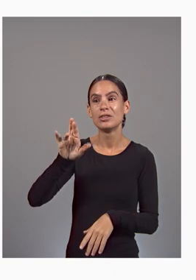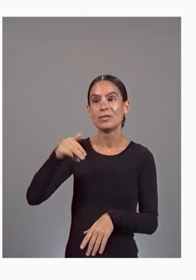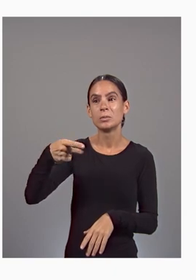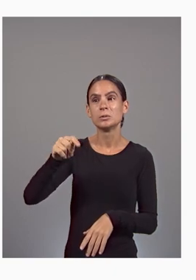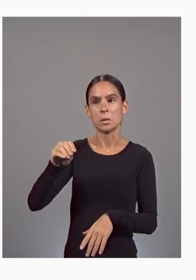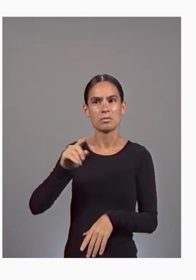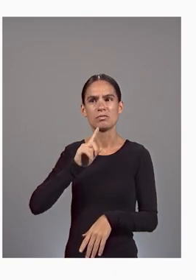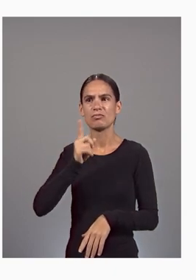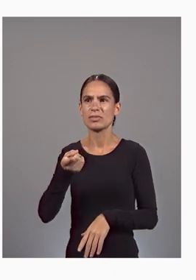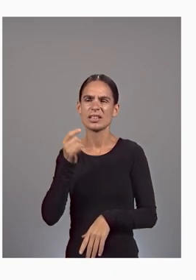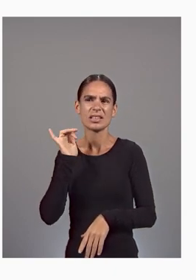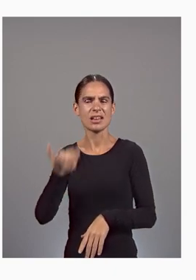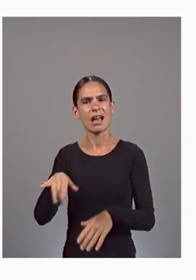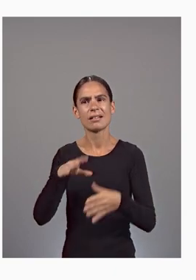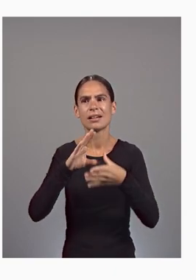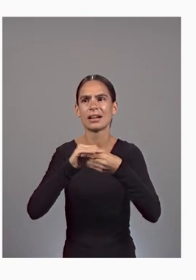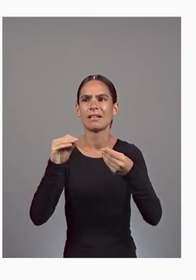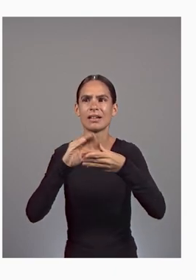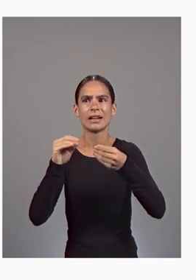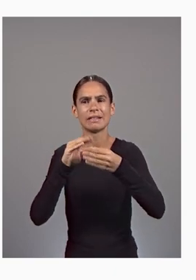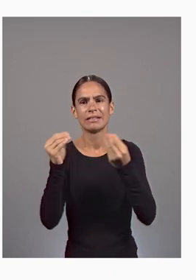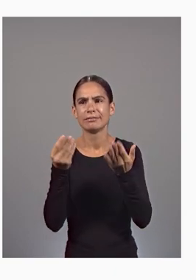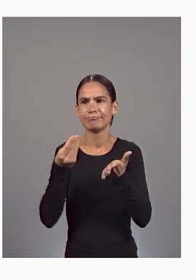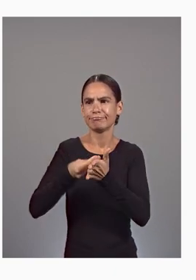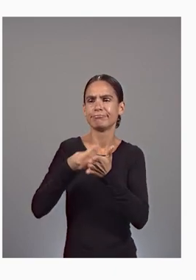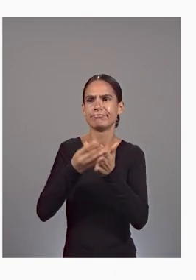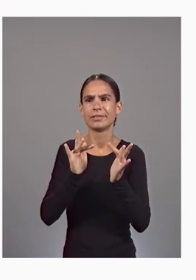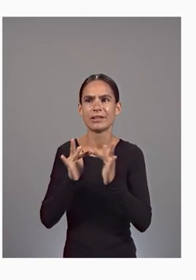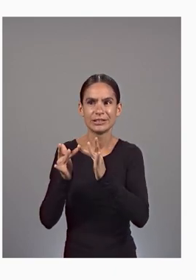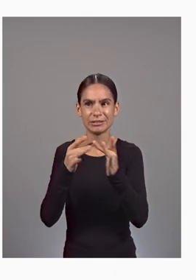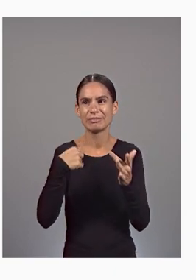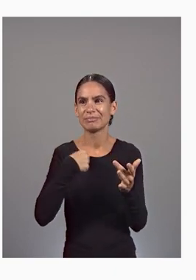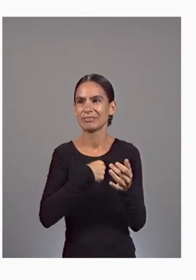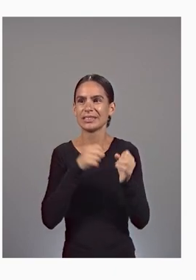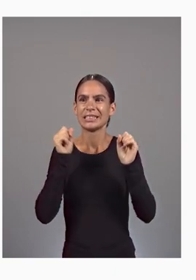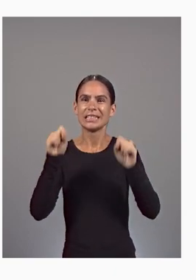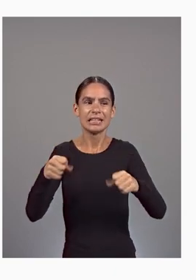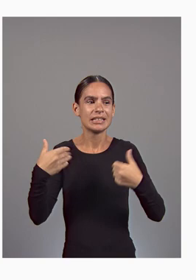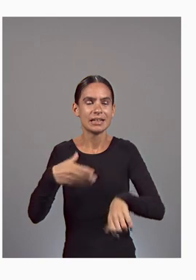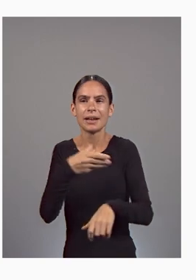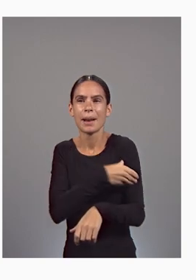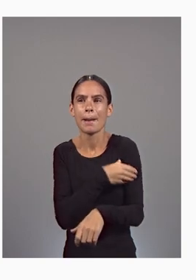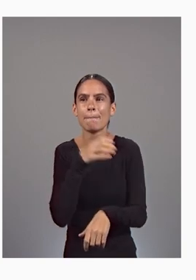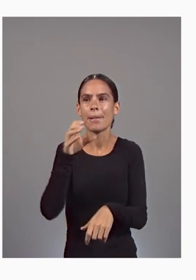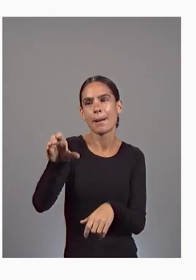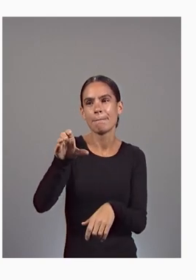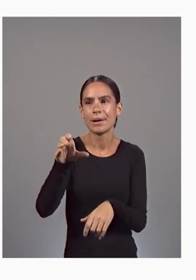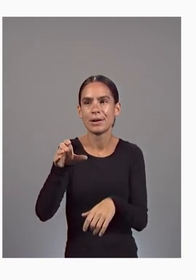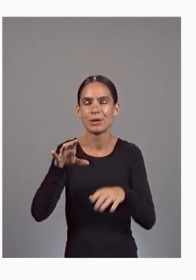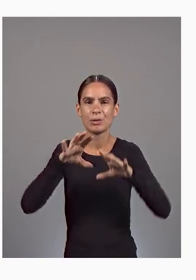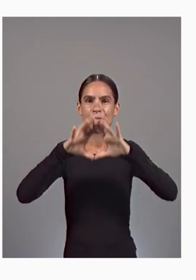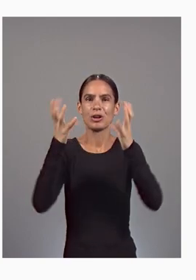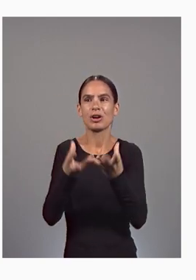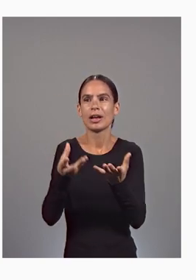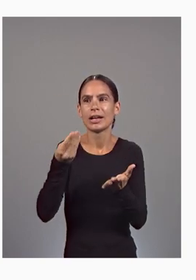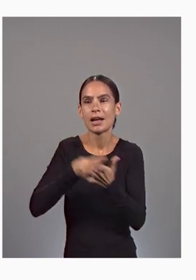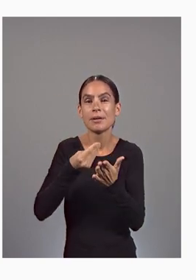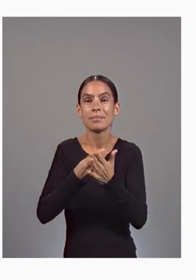Coinbase can kind of integrate more and more things over time to power the global internet economy. All right. Well, thank you. Back to you, Thomas.